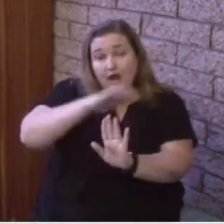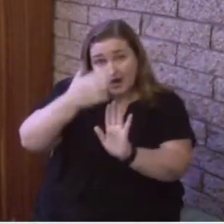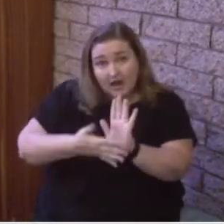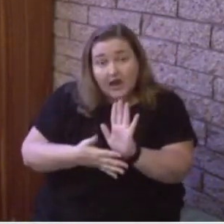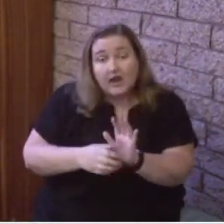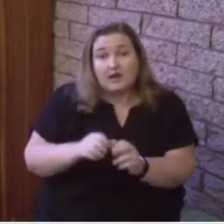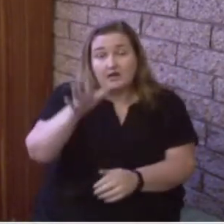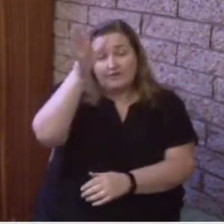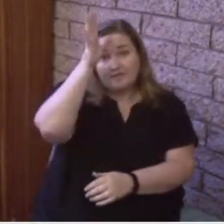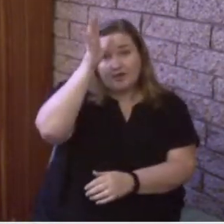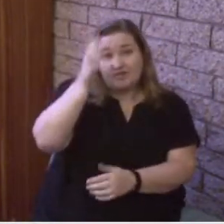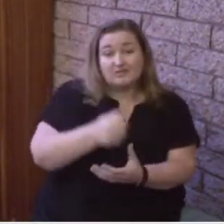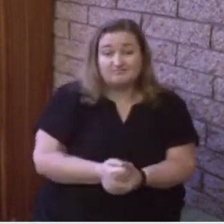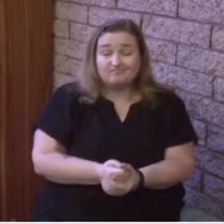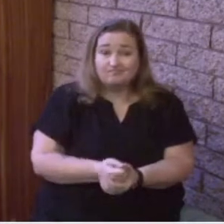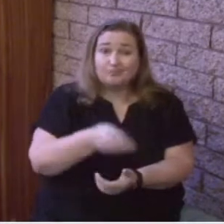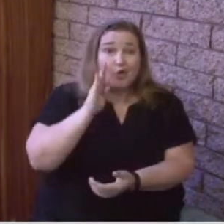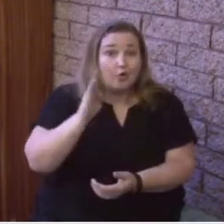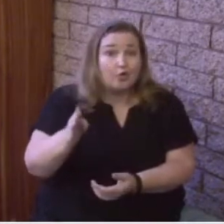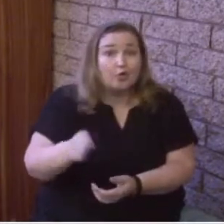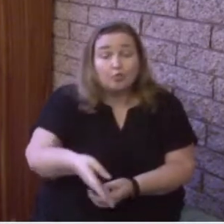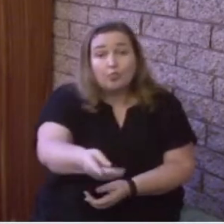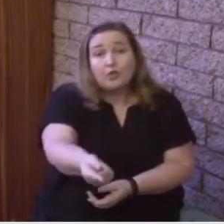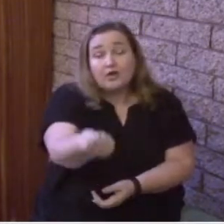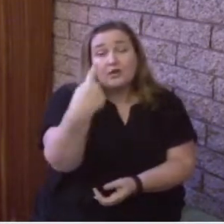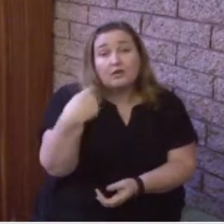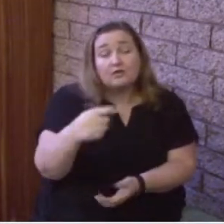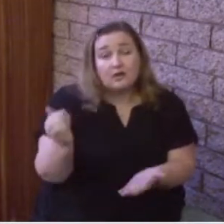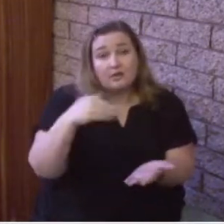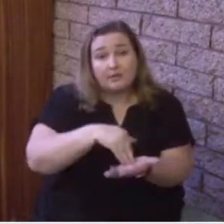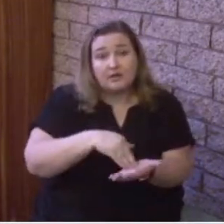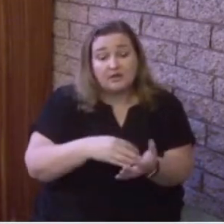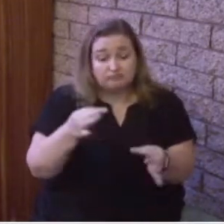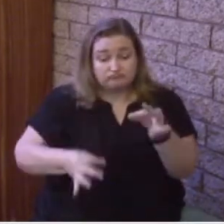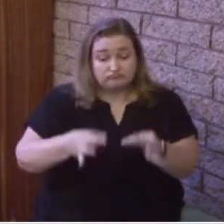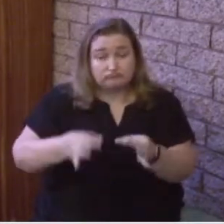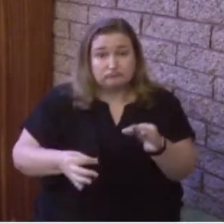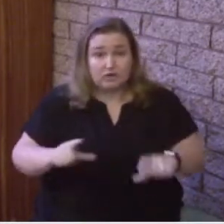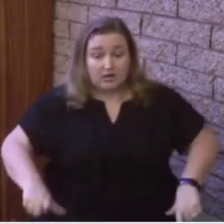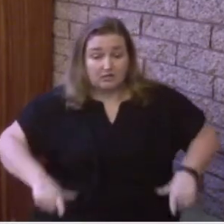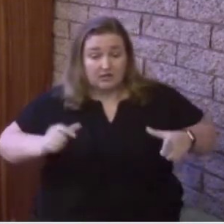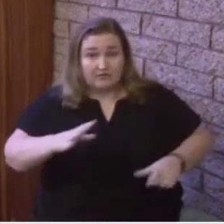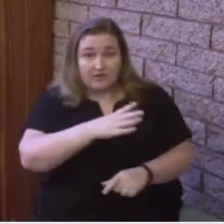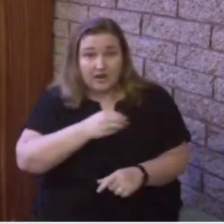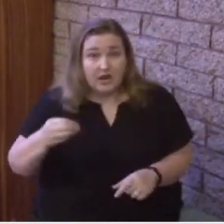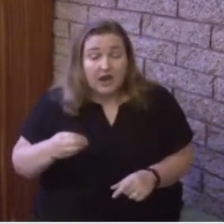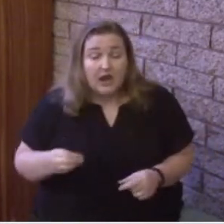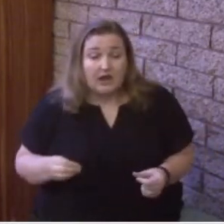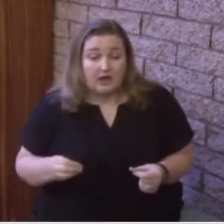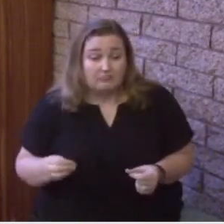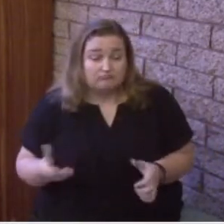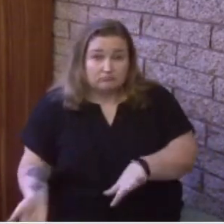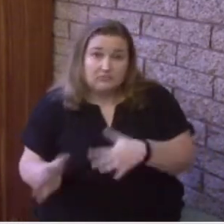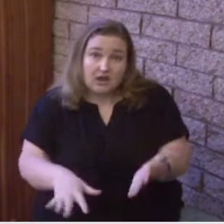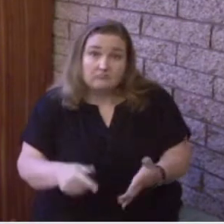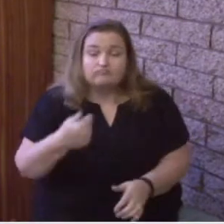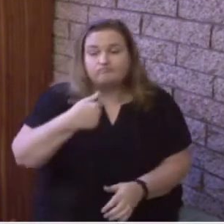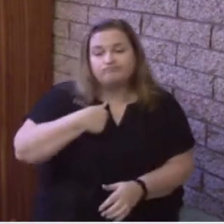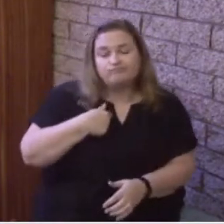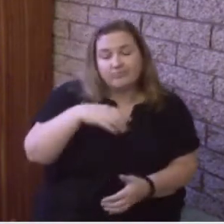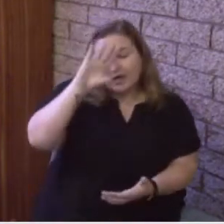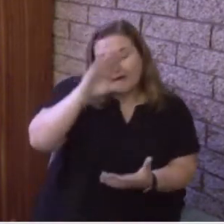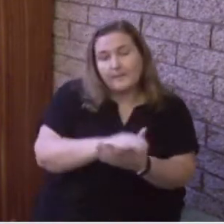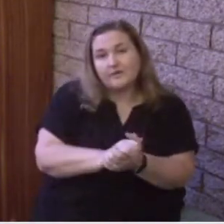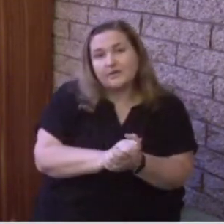again to judge the living and the dead. I believe in the Holy Spirit, the